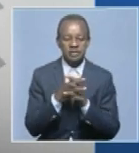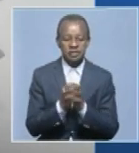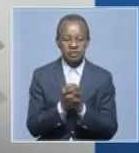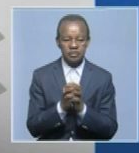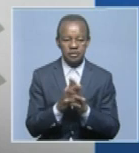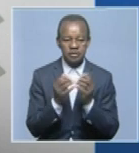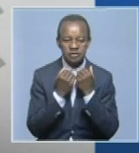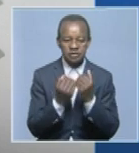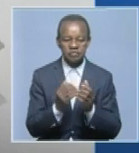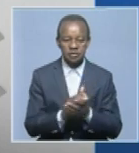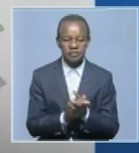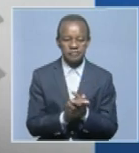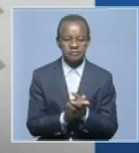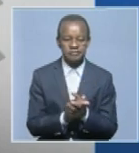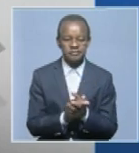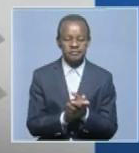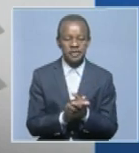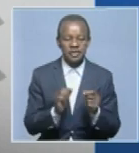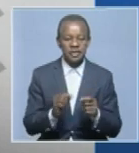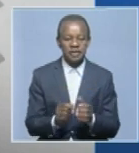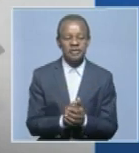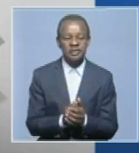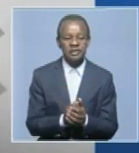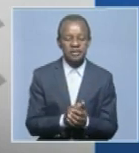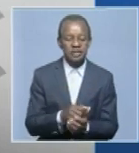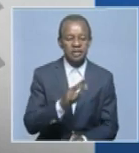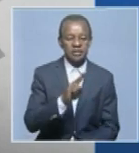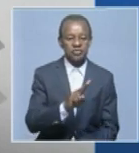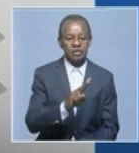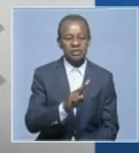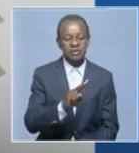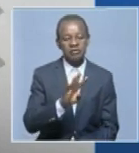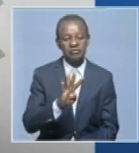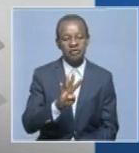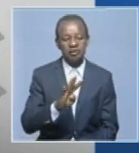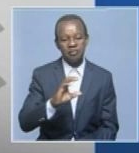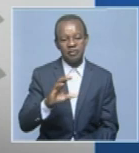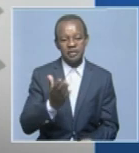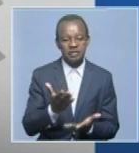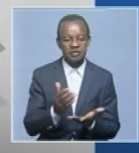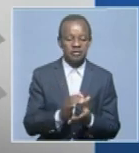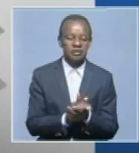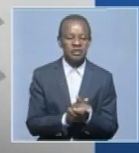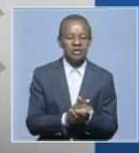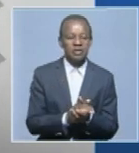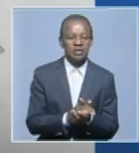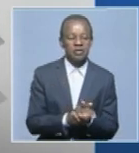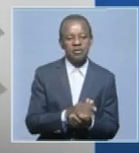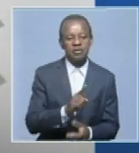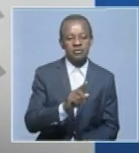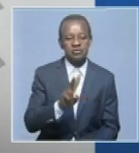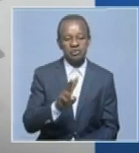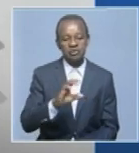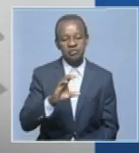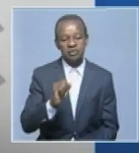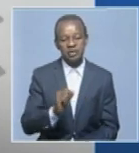24 months or 12 months of the year. And because they